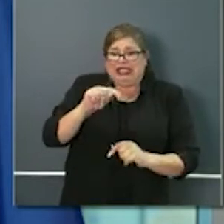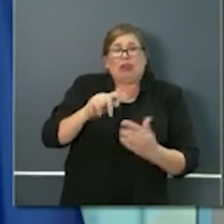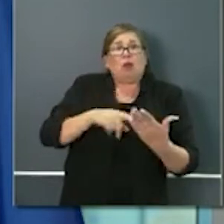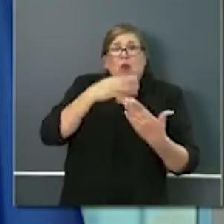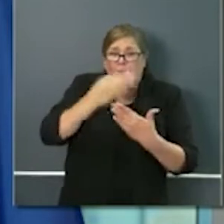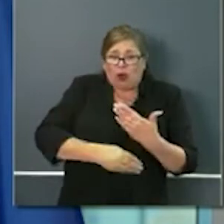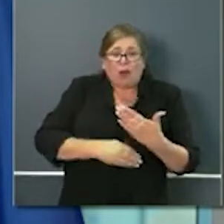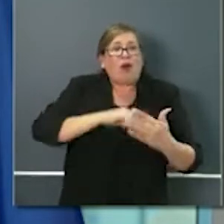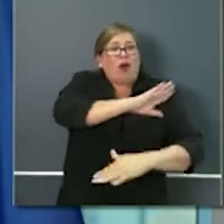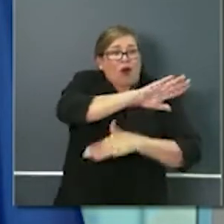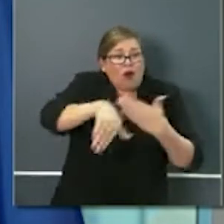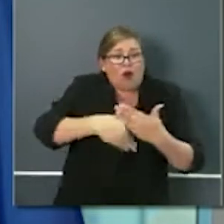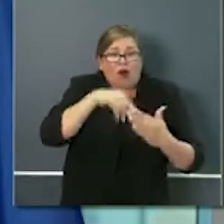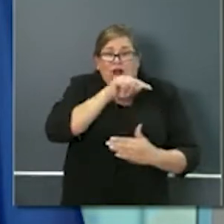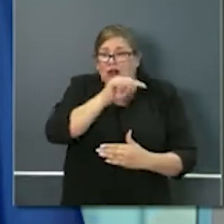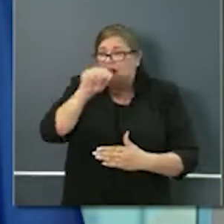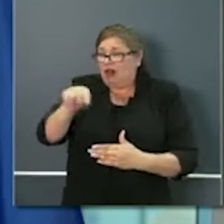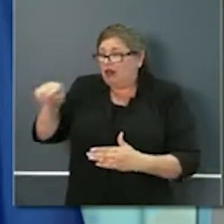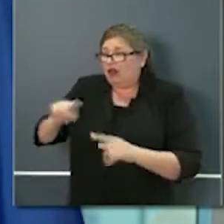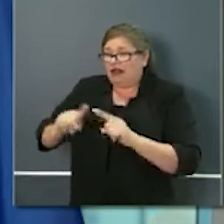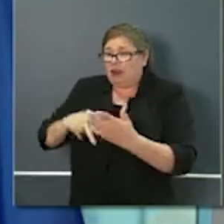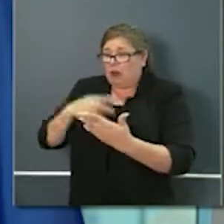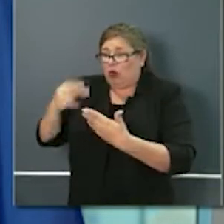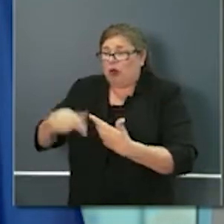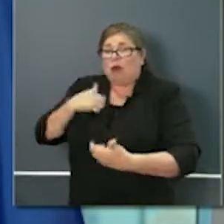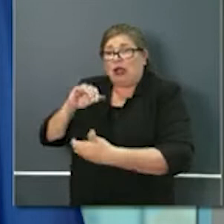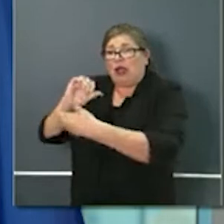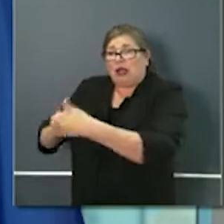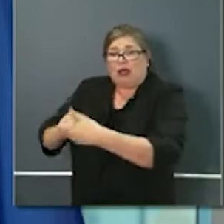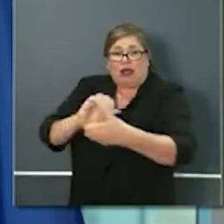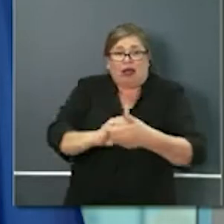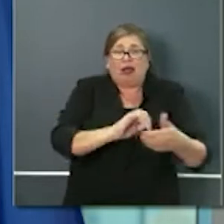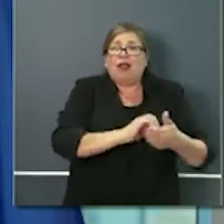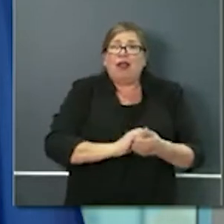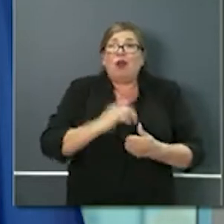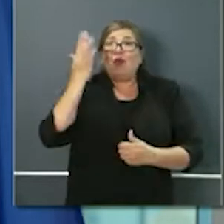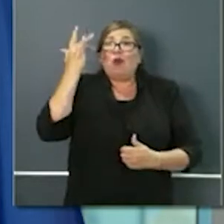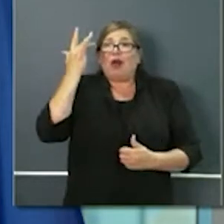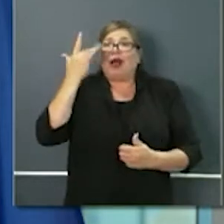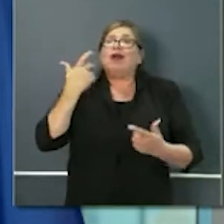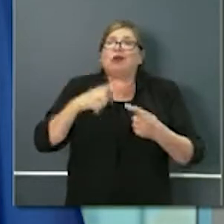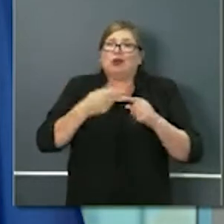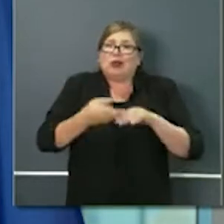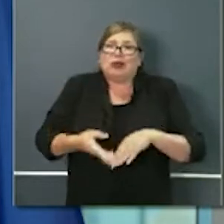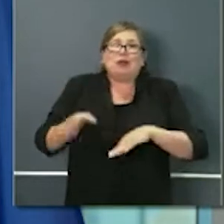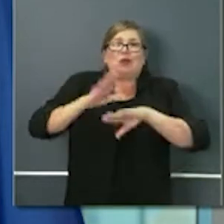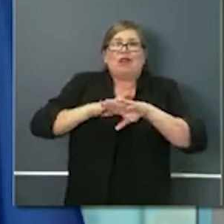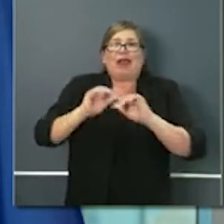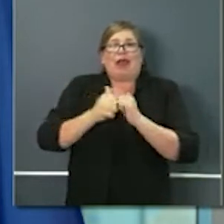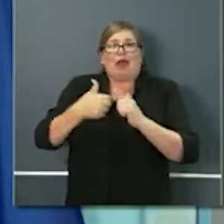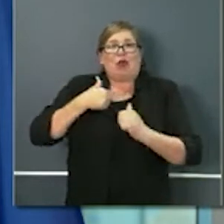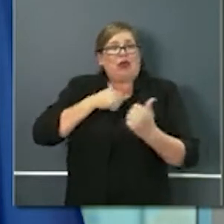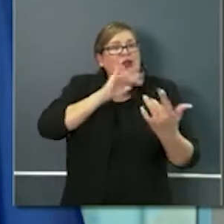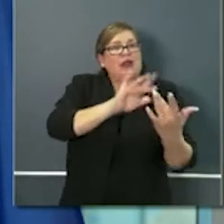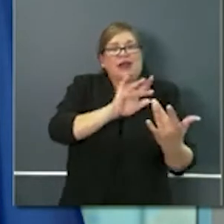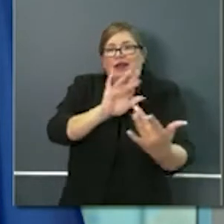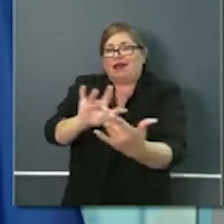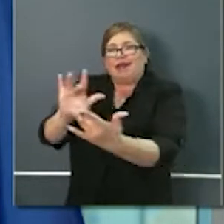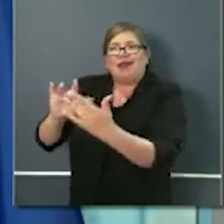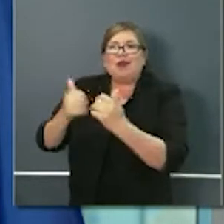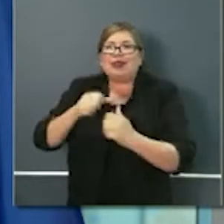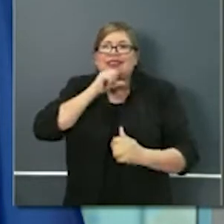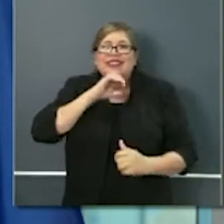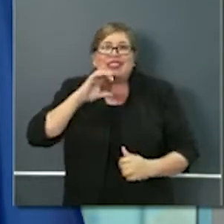all of those programs and building capacity and partnership to significantly increase our connectivity to our seniors